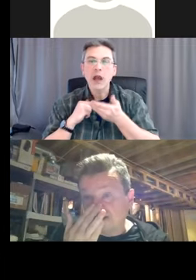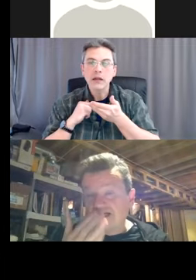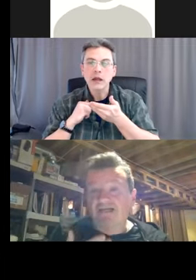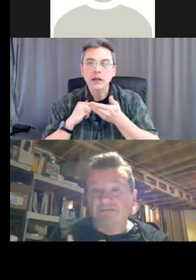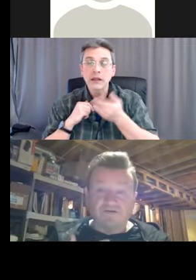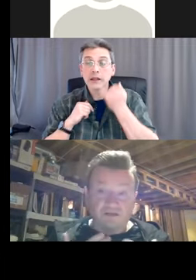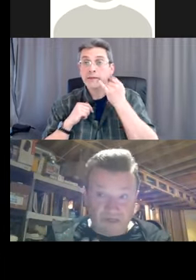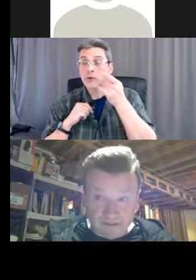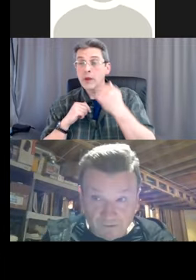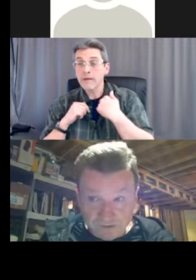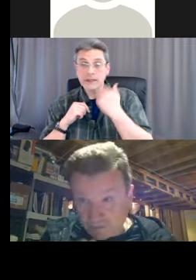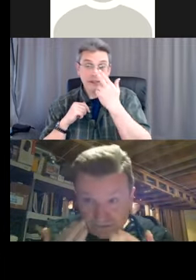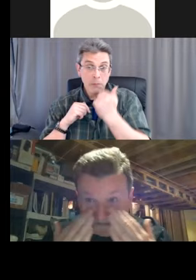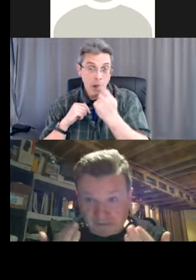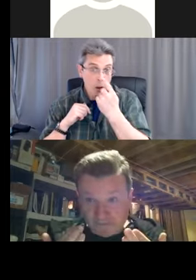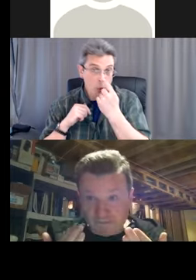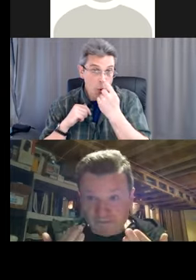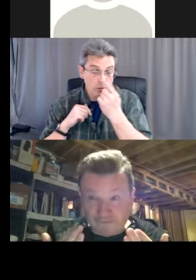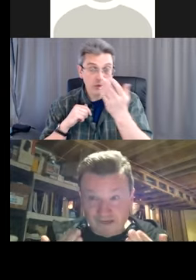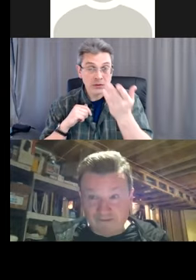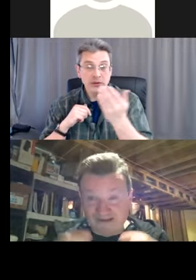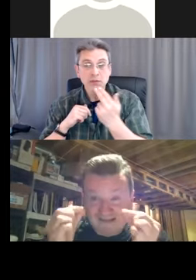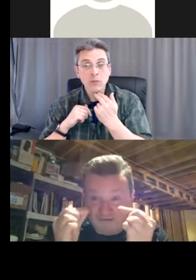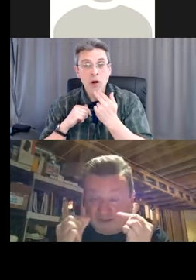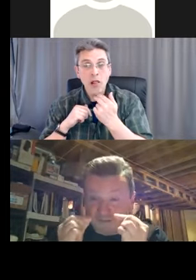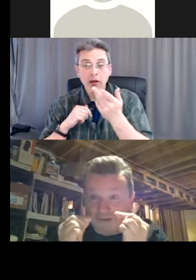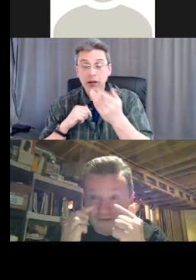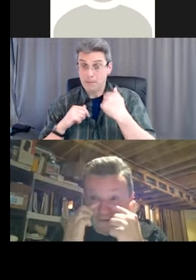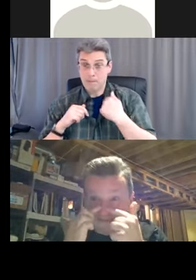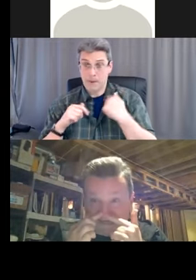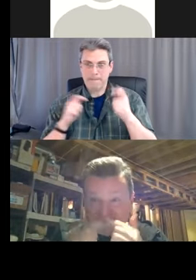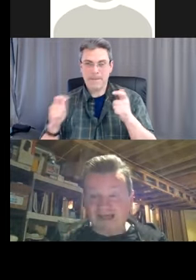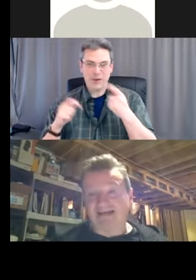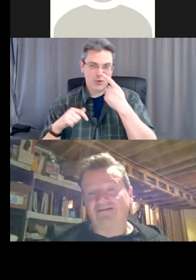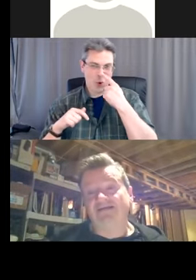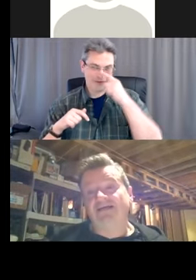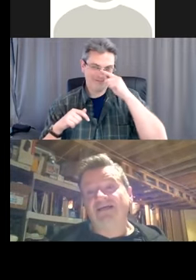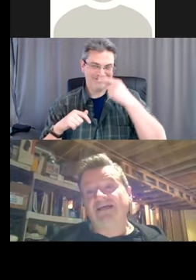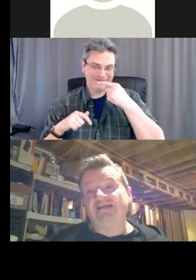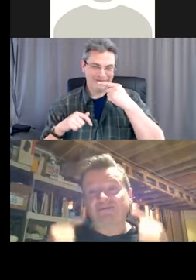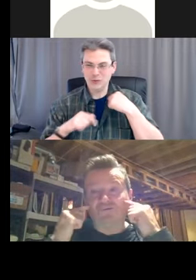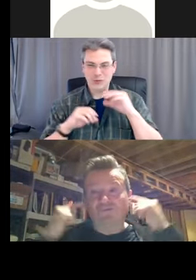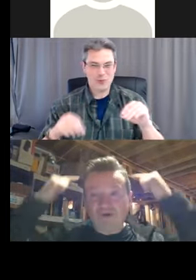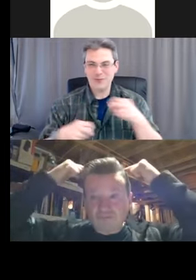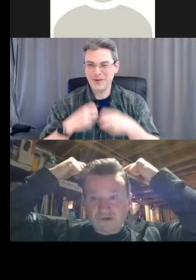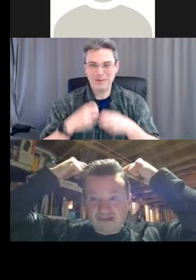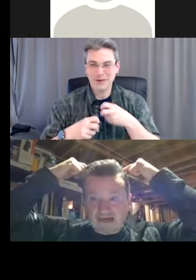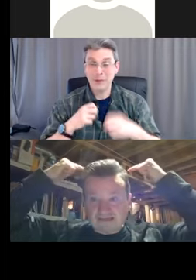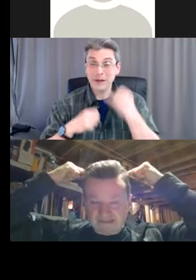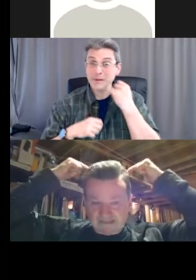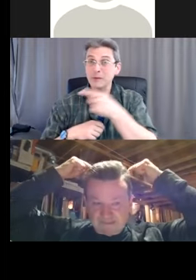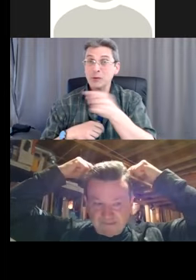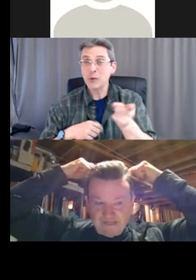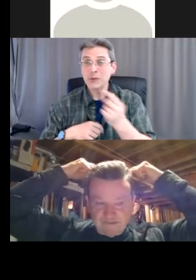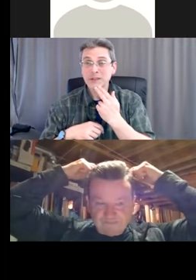nose, I've got a big nose, so it's not a problem for me. But if you've got a smaller nose, it can slide down. So where you put